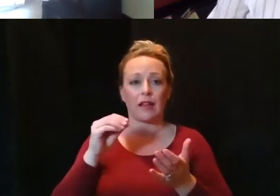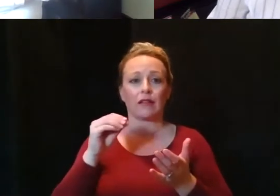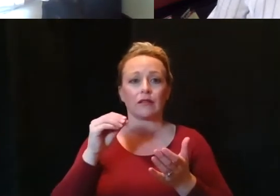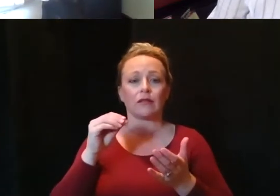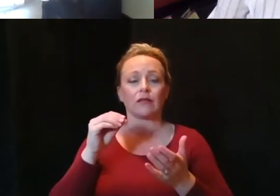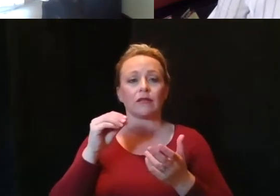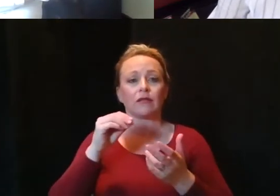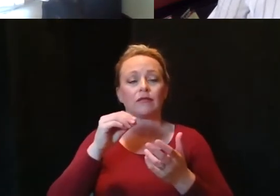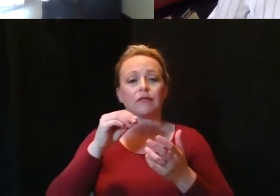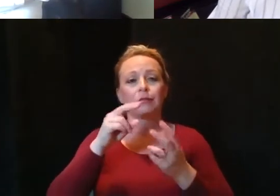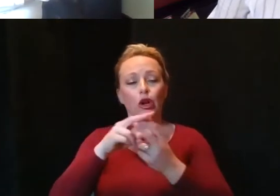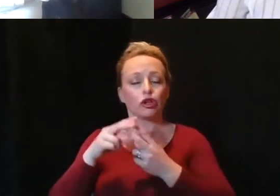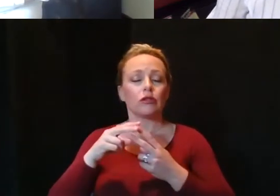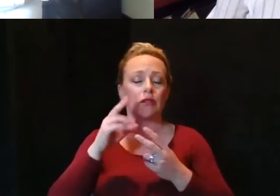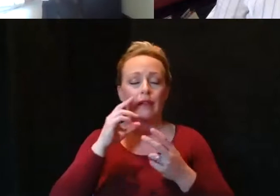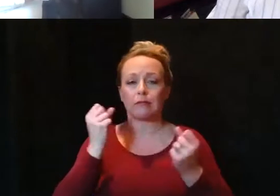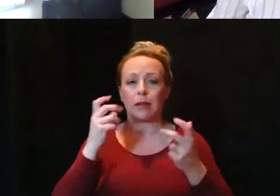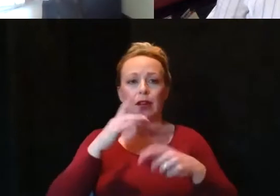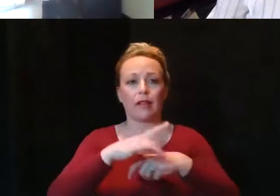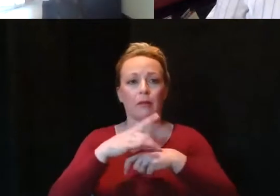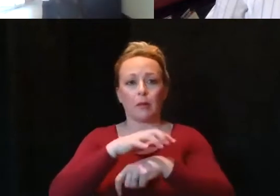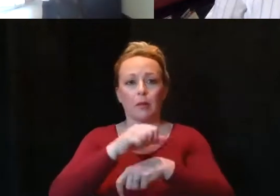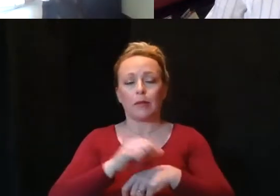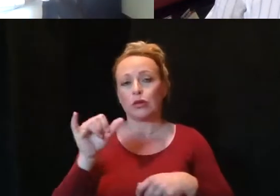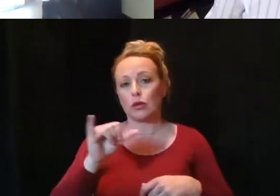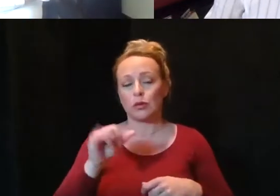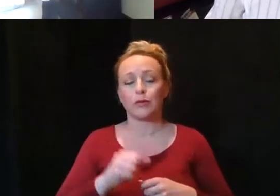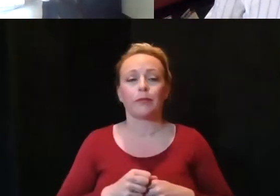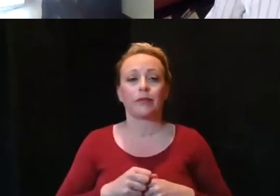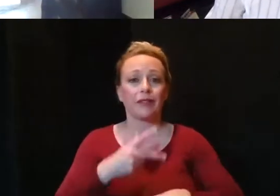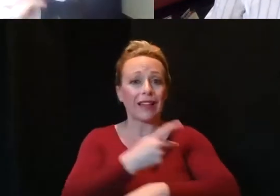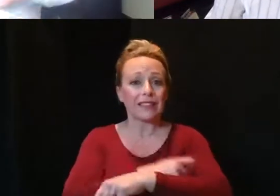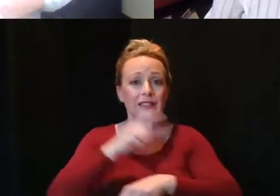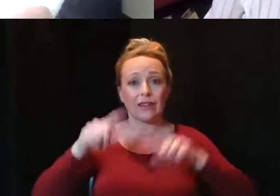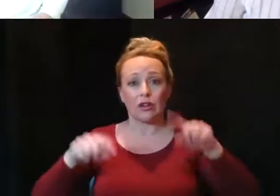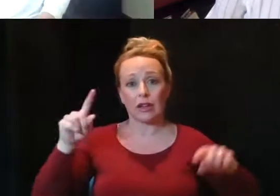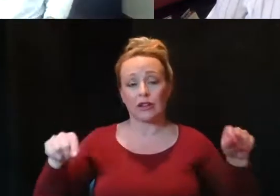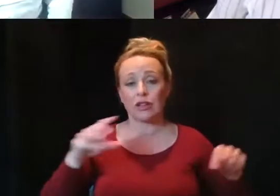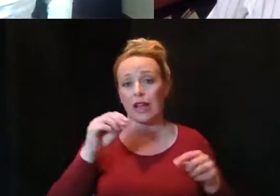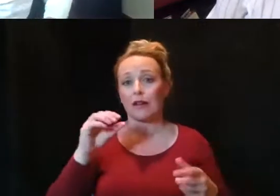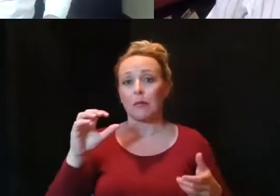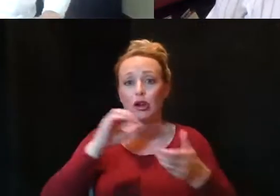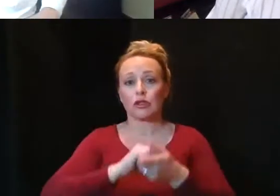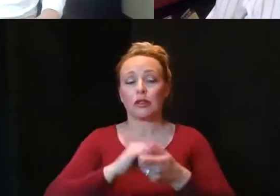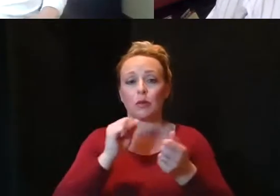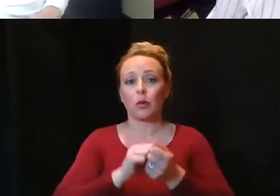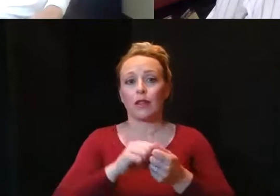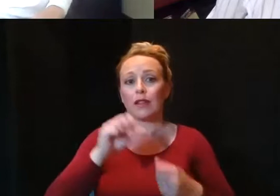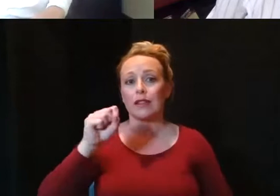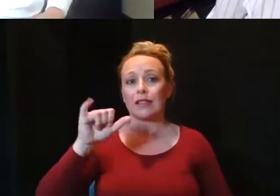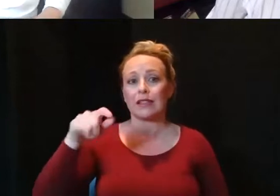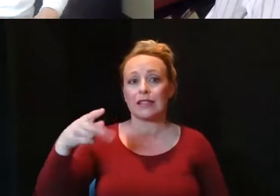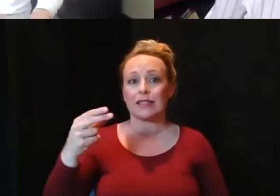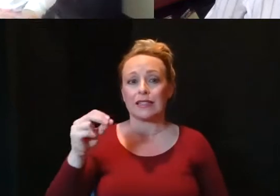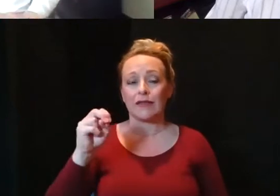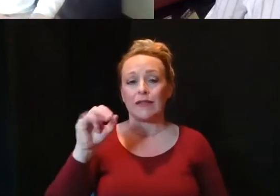Our last tidbit, vaccine variations, our partnership with the Quad City Symphony Orchestra starts tomorrow.